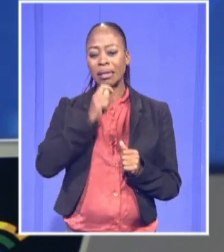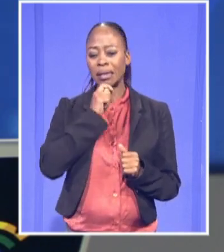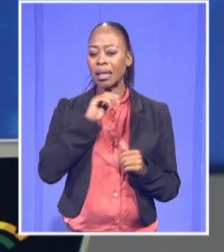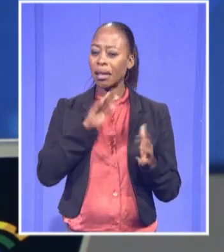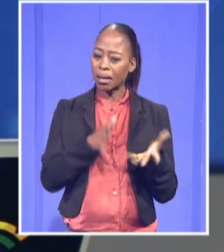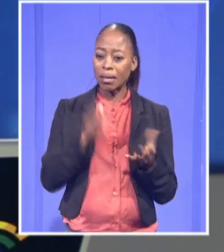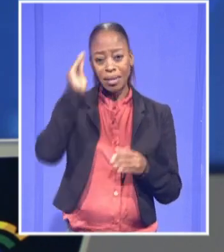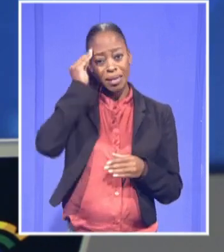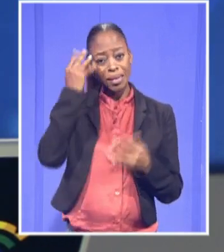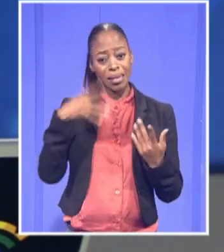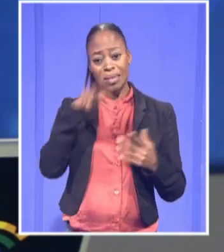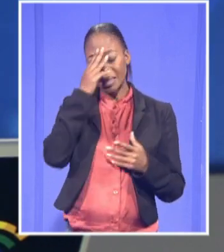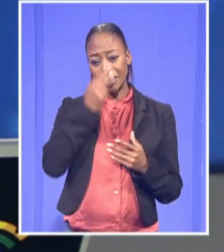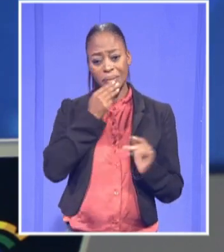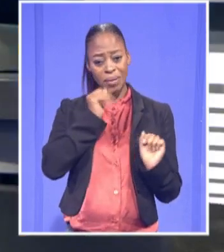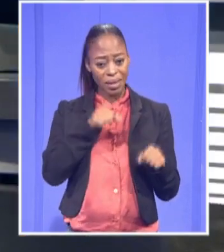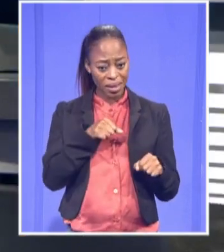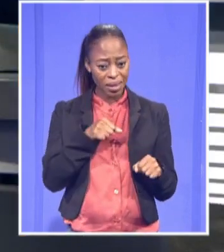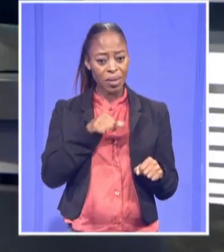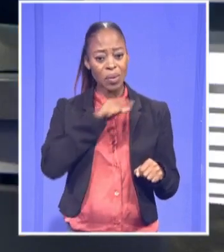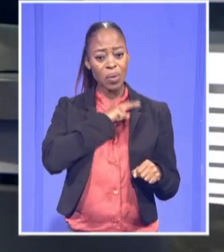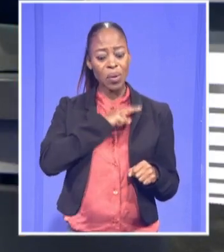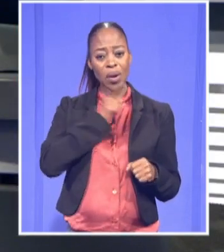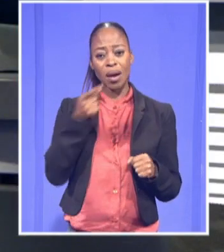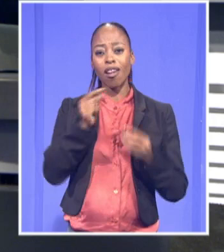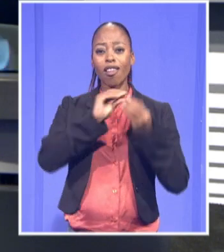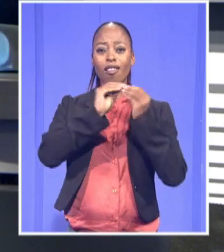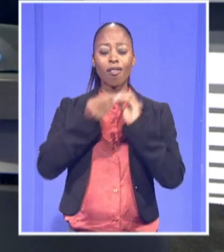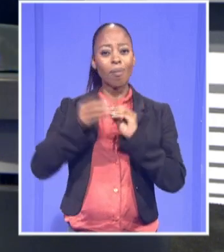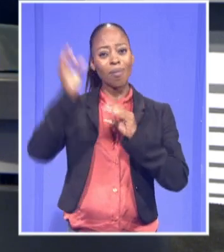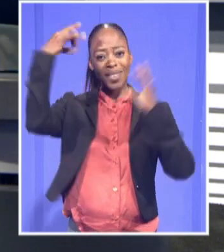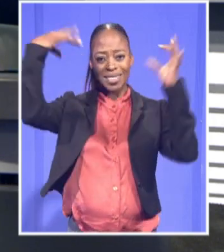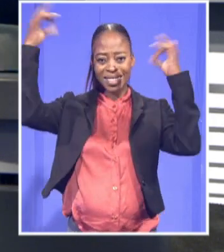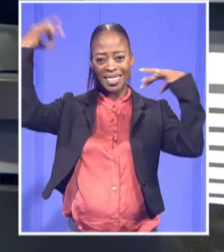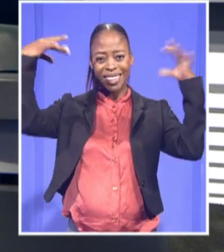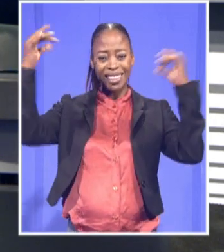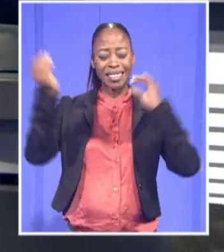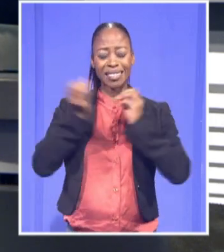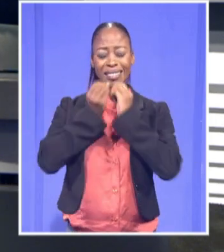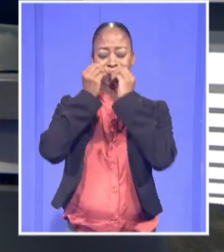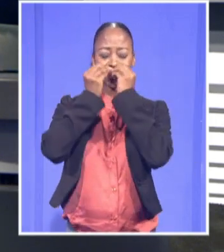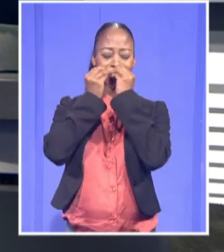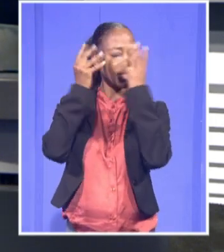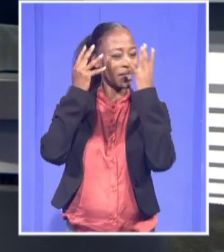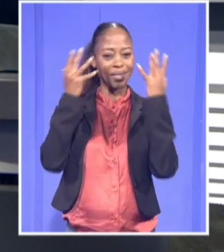some interesting images, right, of the formation of stars. Incredible. Incredible what we're able to achieve.